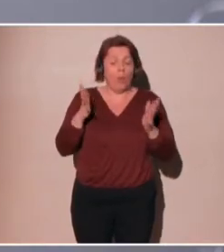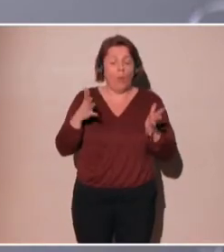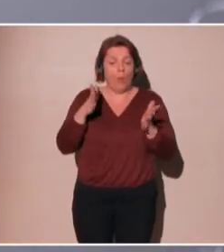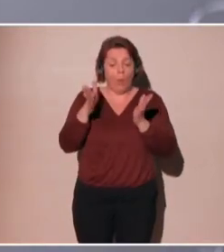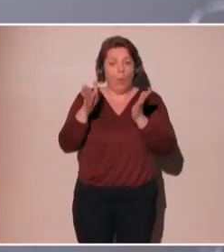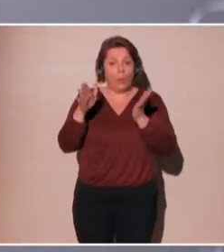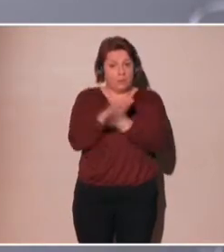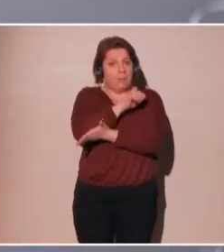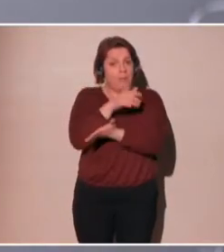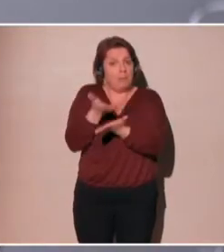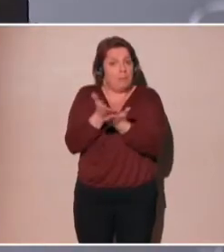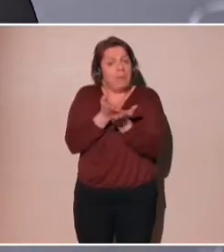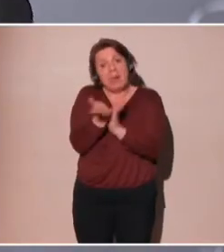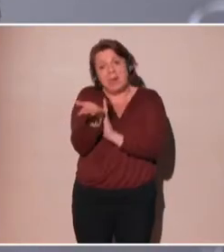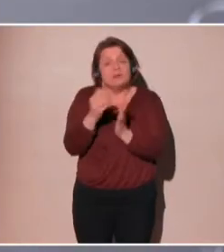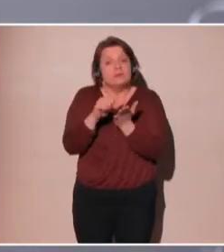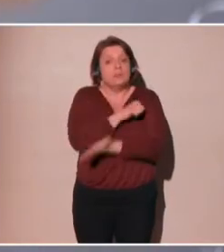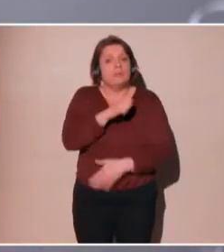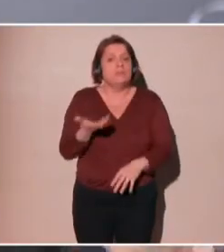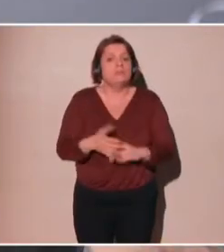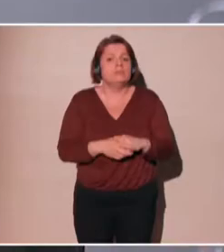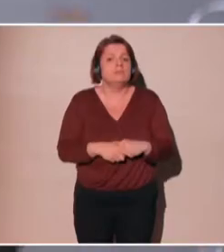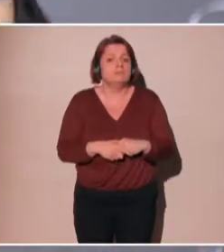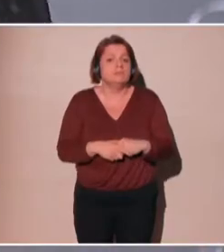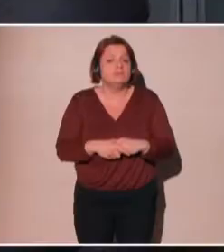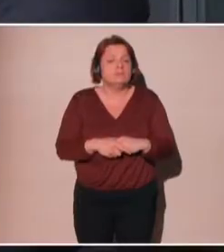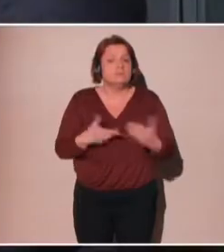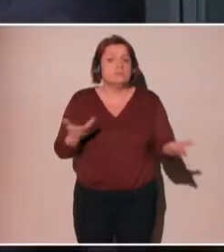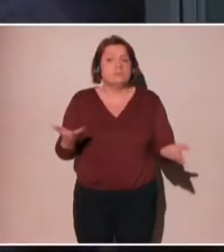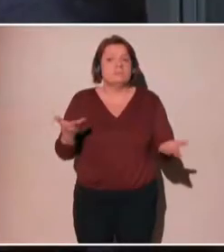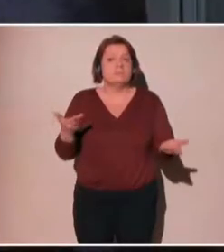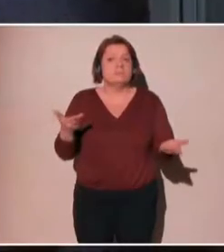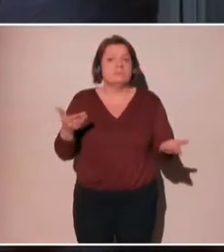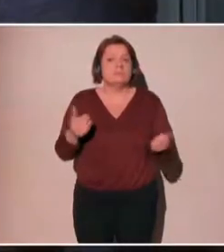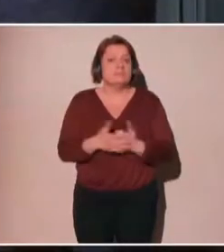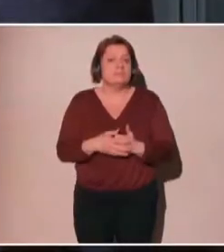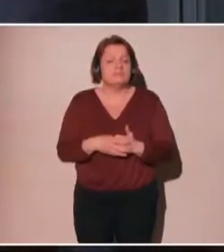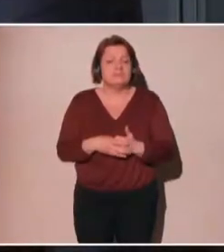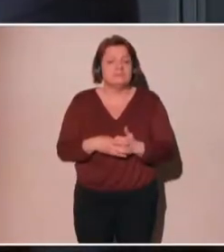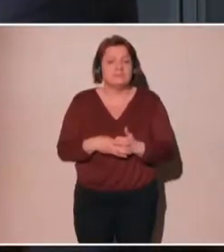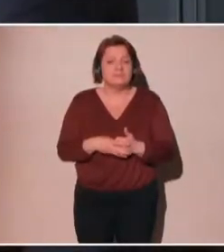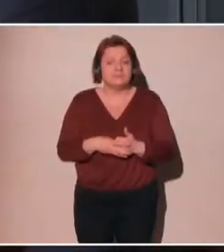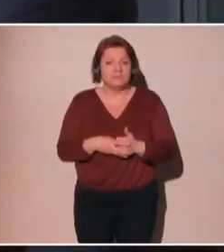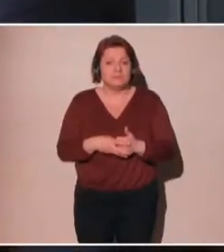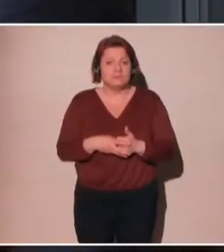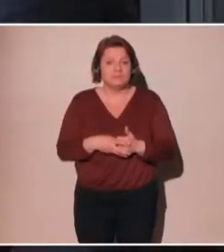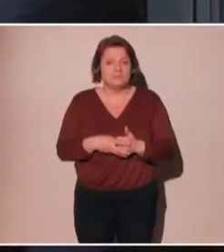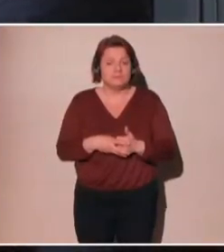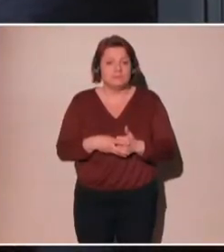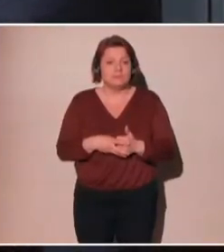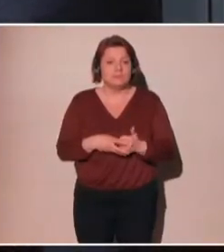Yeah, one of the earliest, wow, that echoes right in your ear because I'm not speaking French.